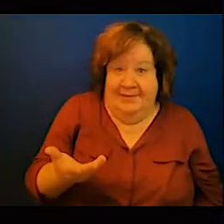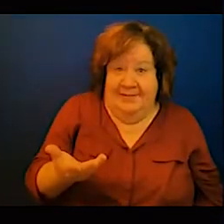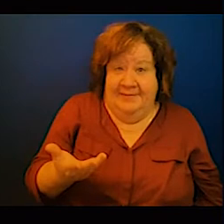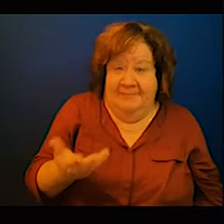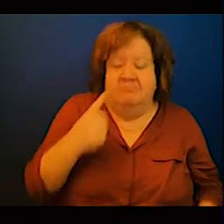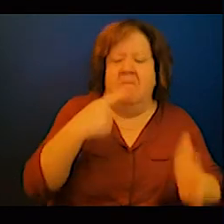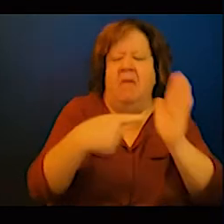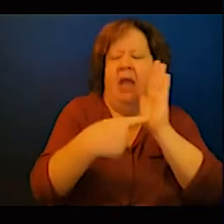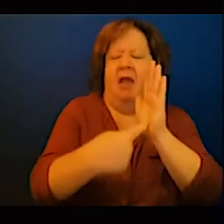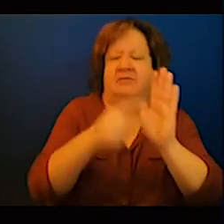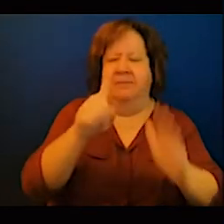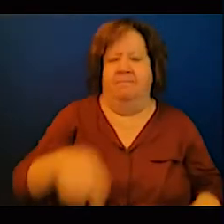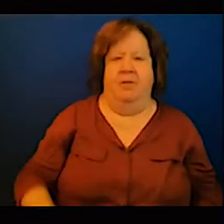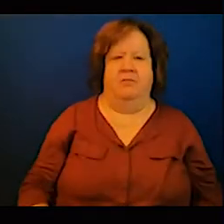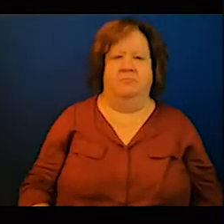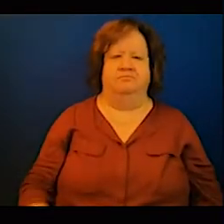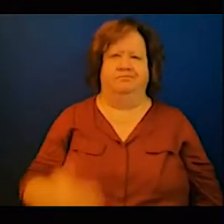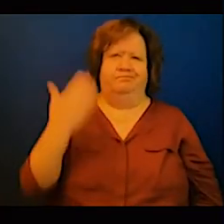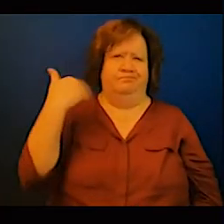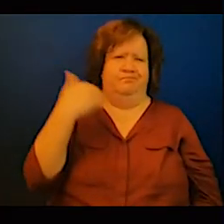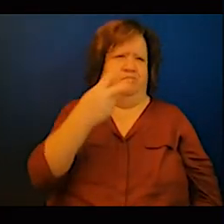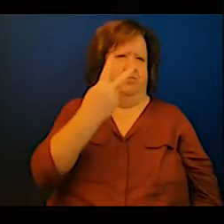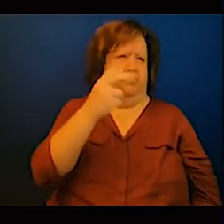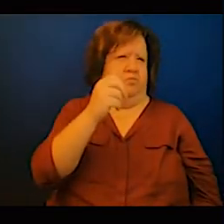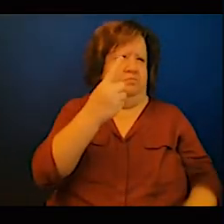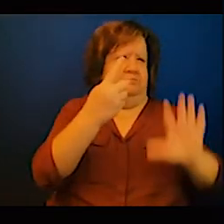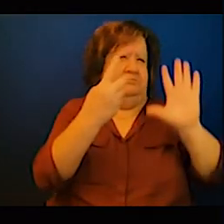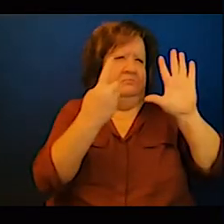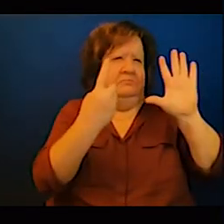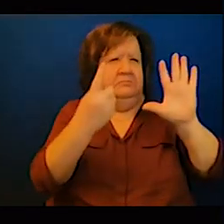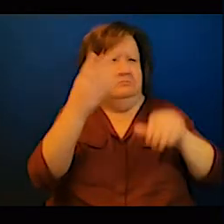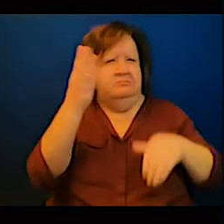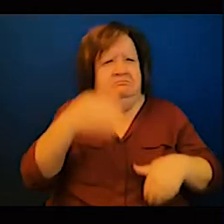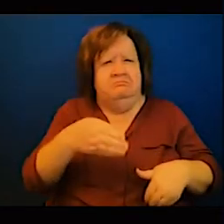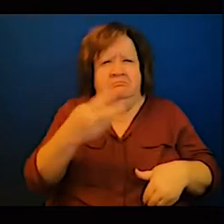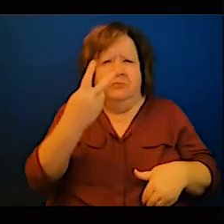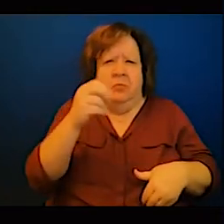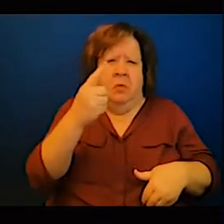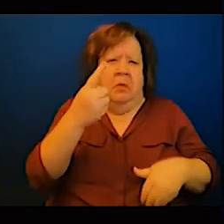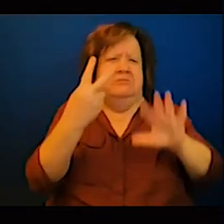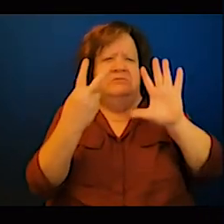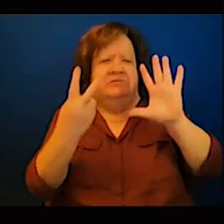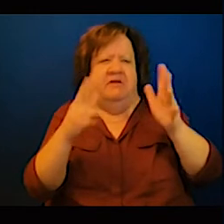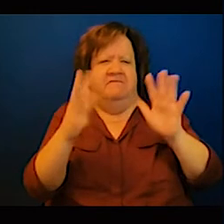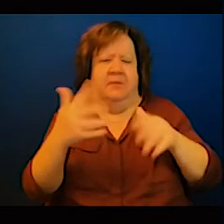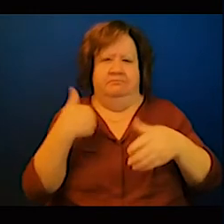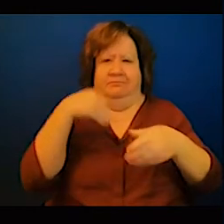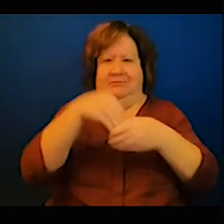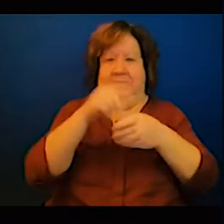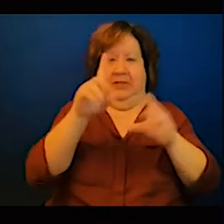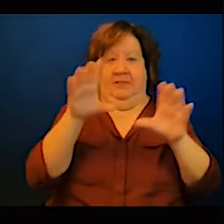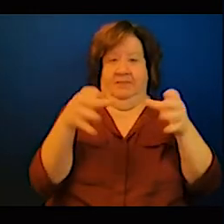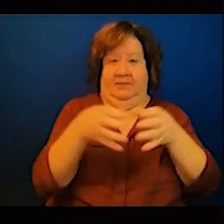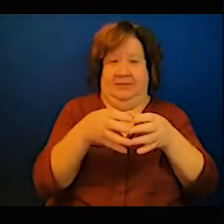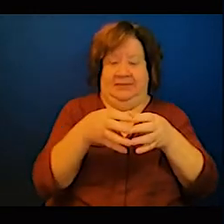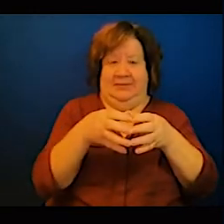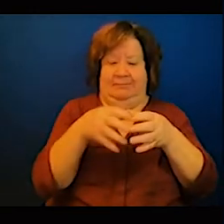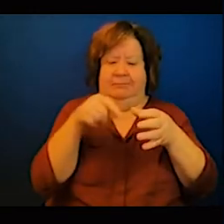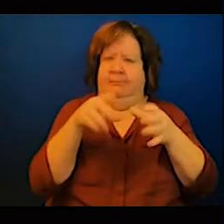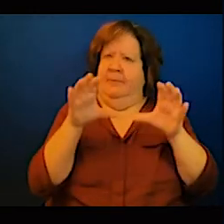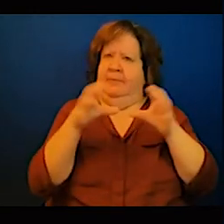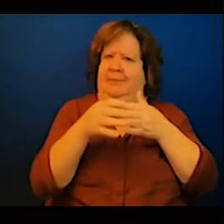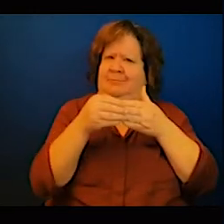strategy action plan even attempted to host the action plan now that